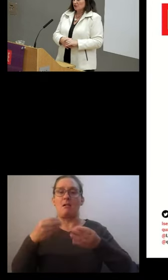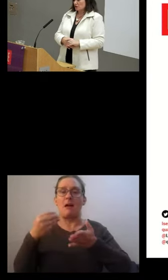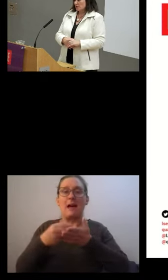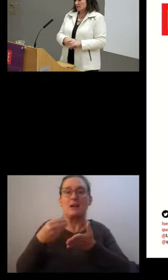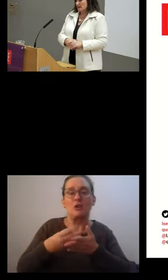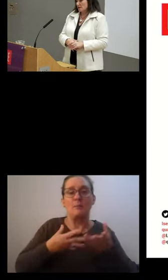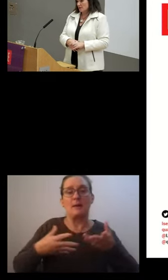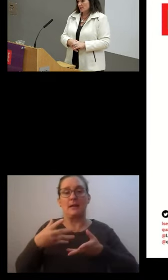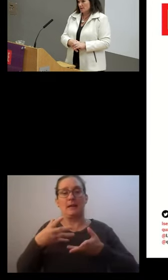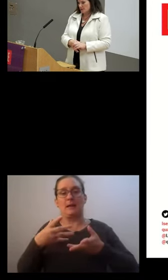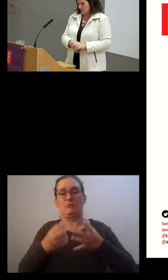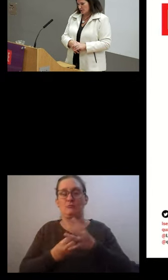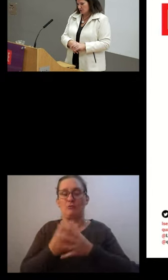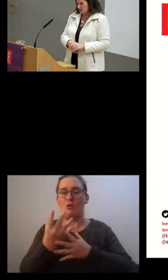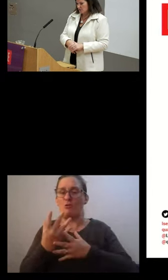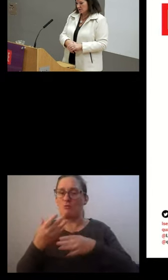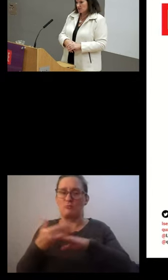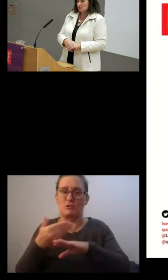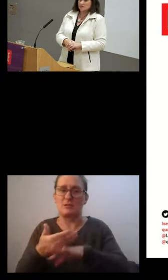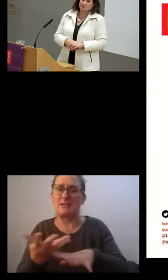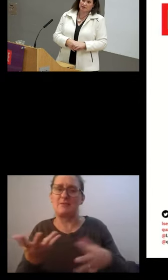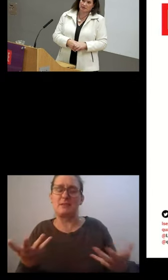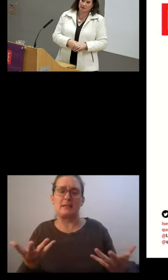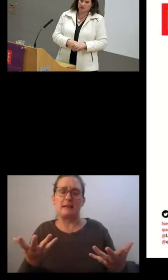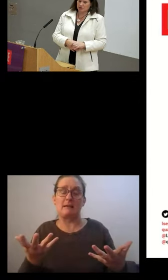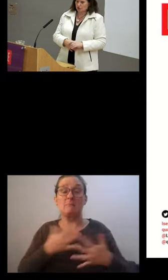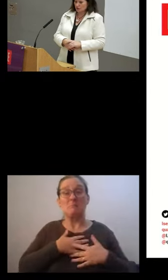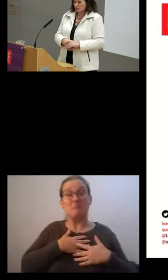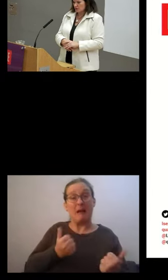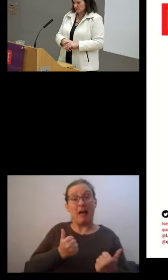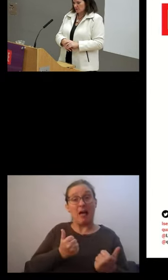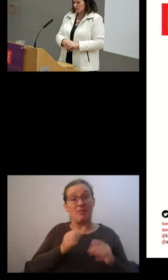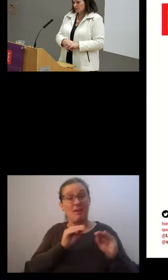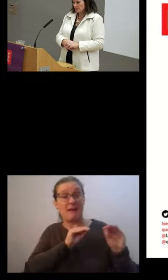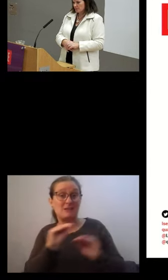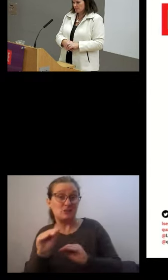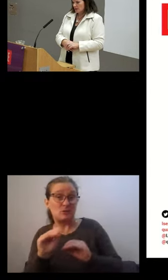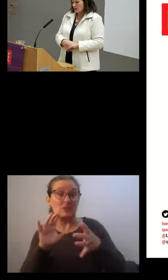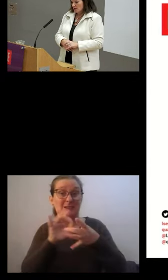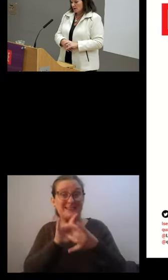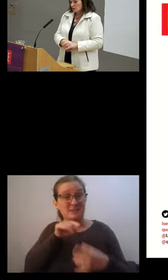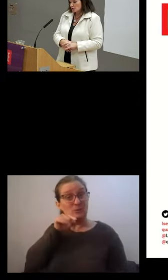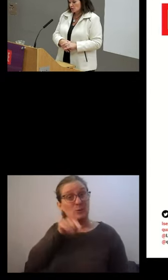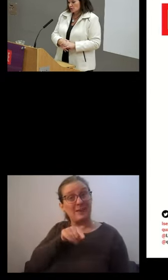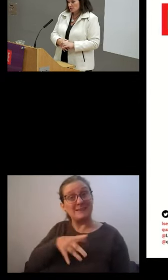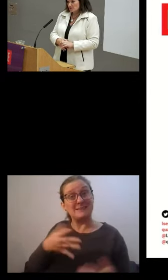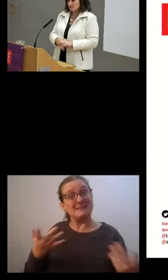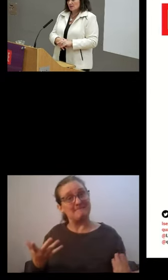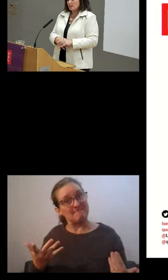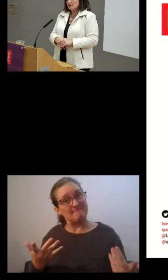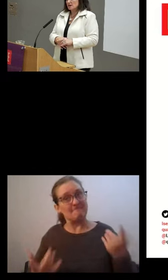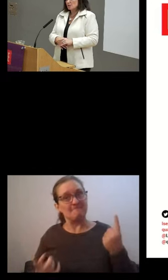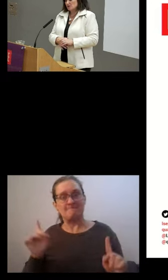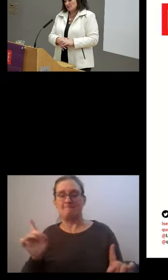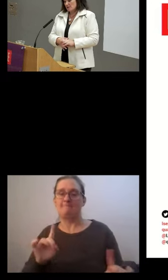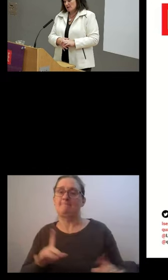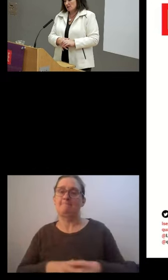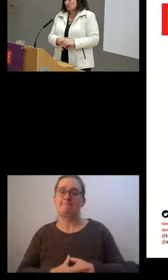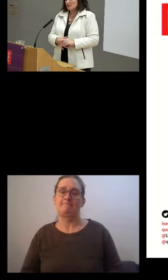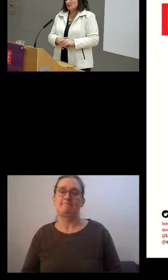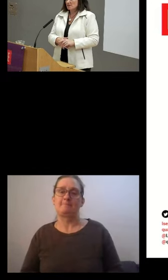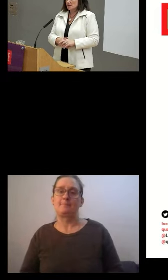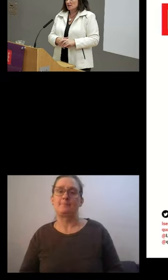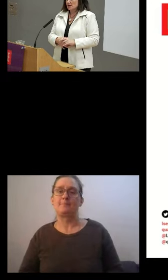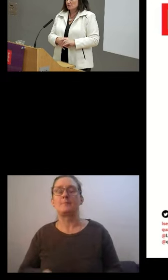We need to look at health and education outcomes in relation to this measure. And also we need to think about our policy